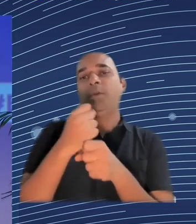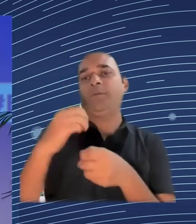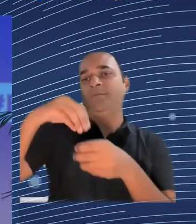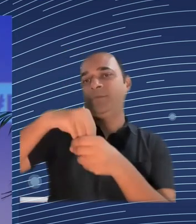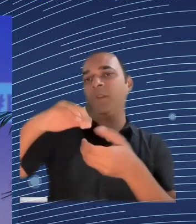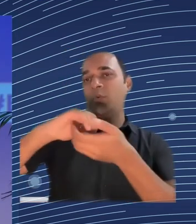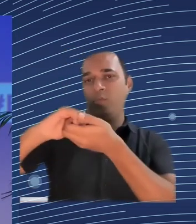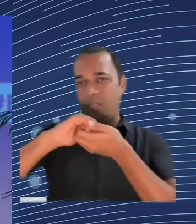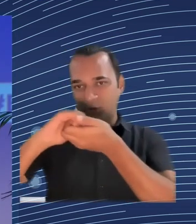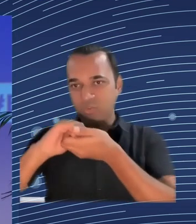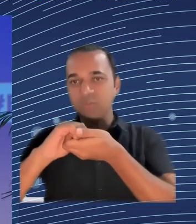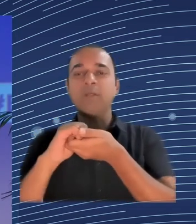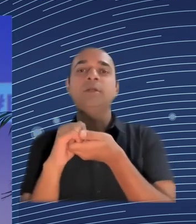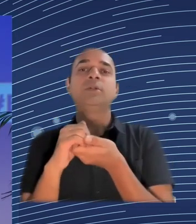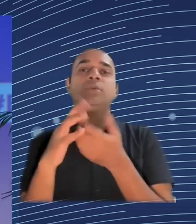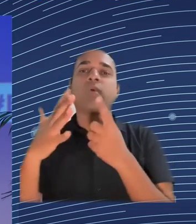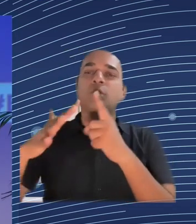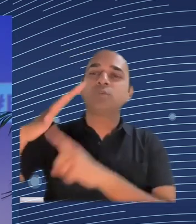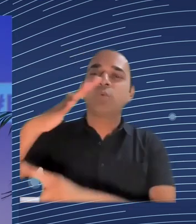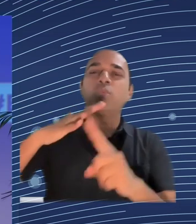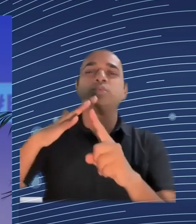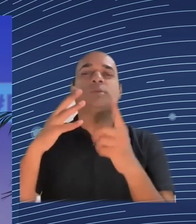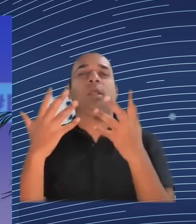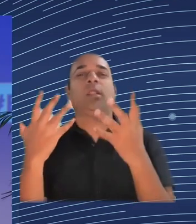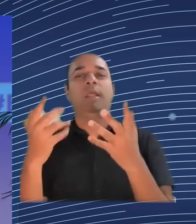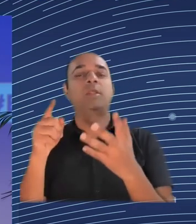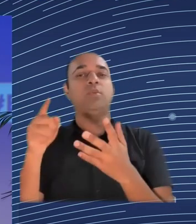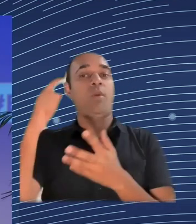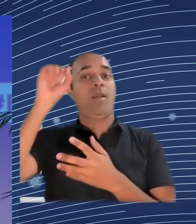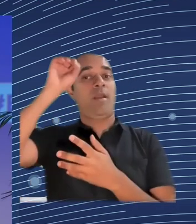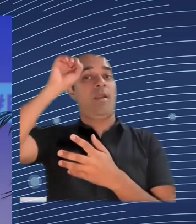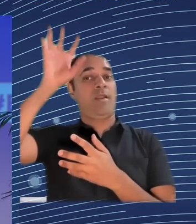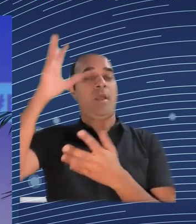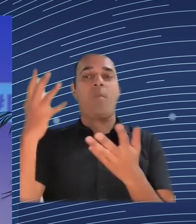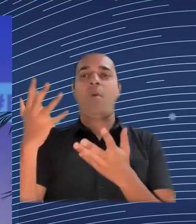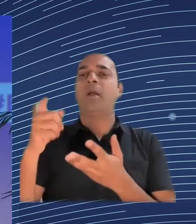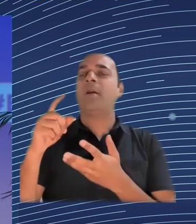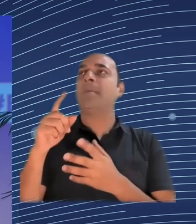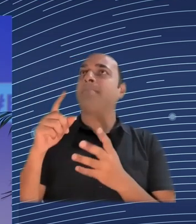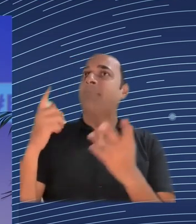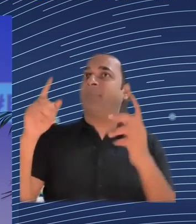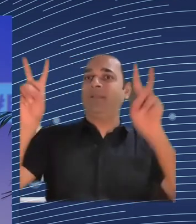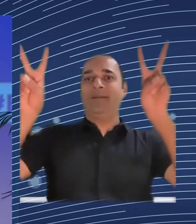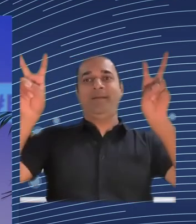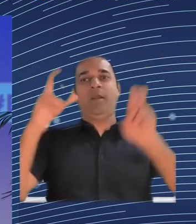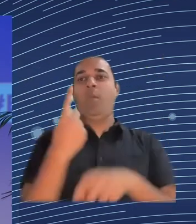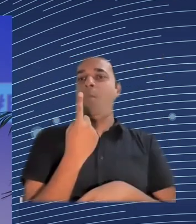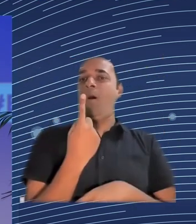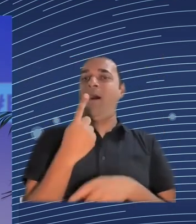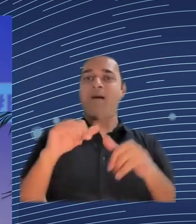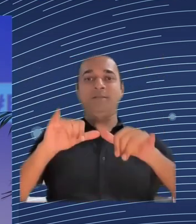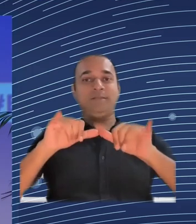you build your development on just one leg, the table is not going to stand and it's going to fall. So, depending on the place where you are,